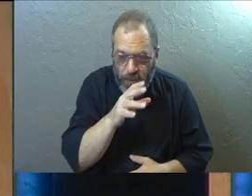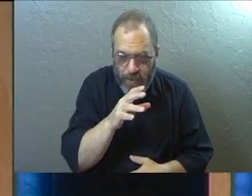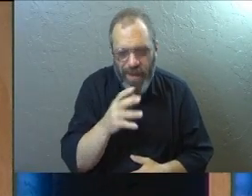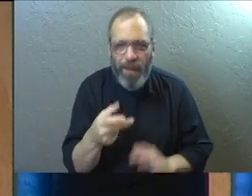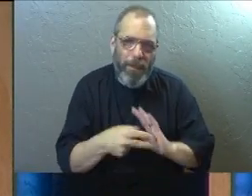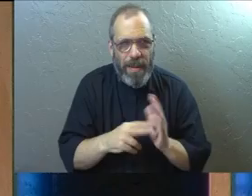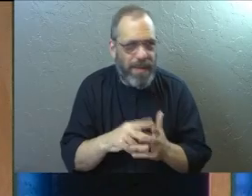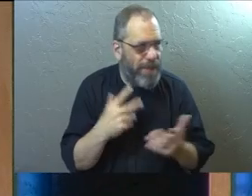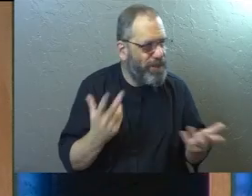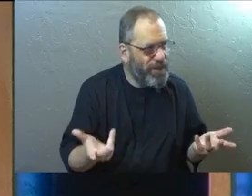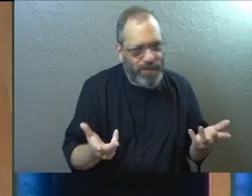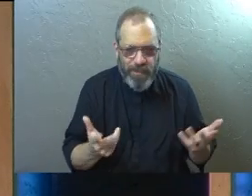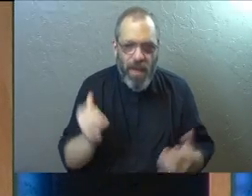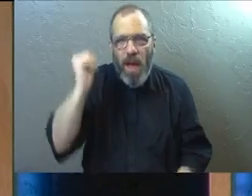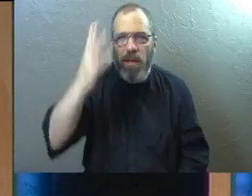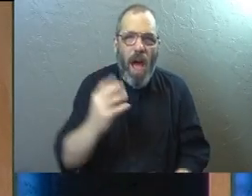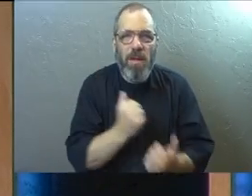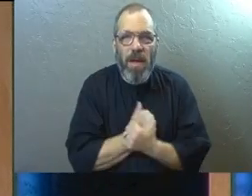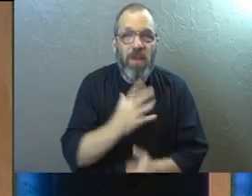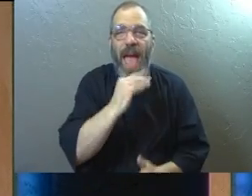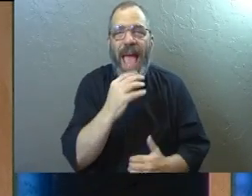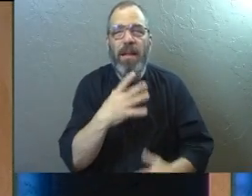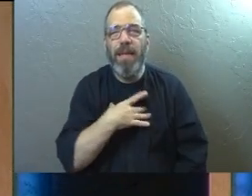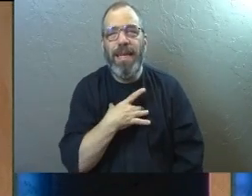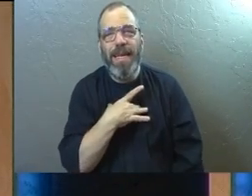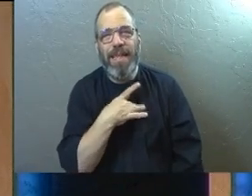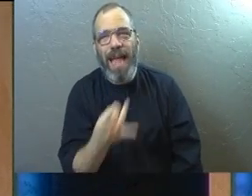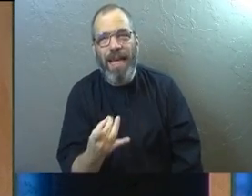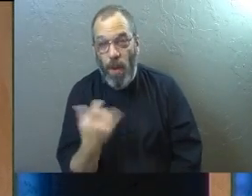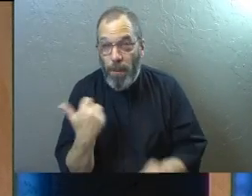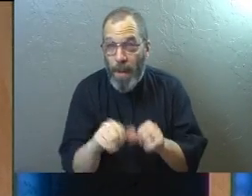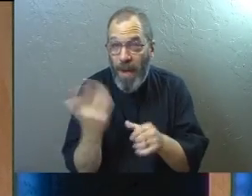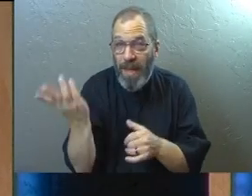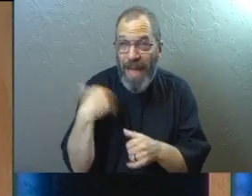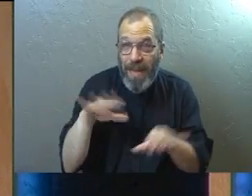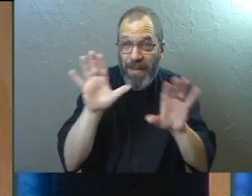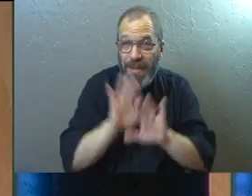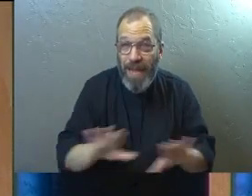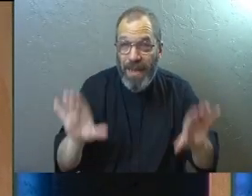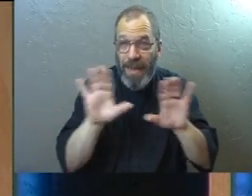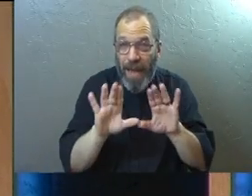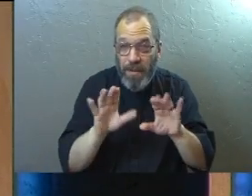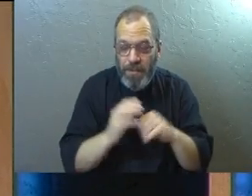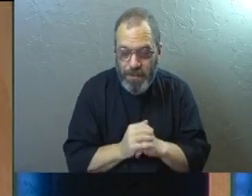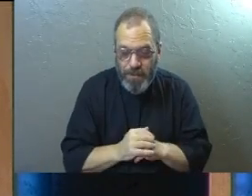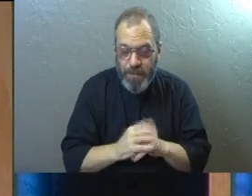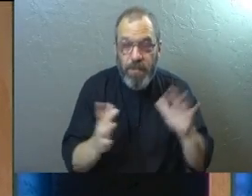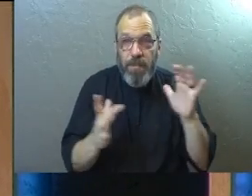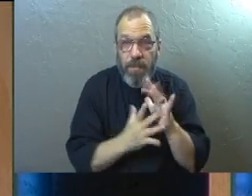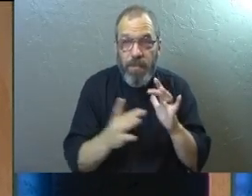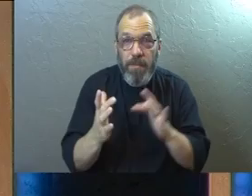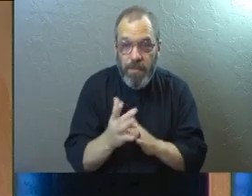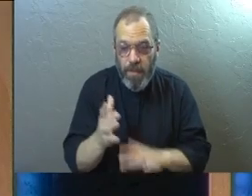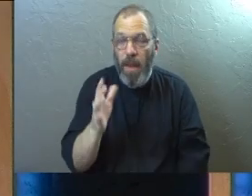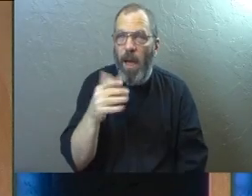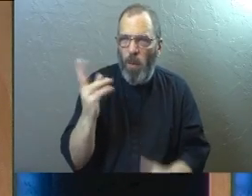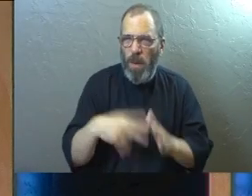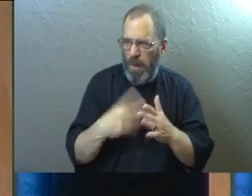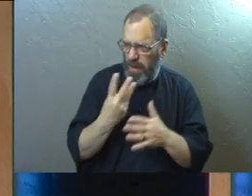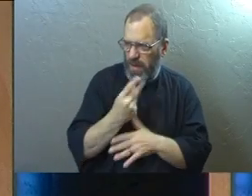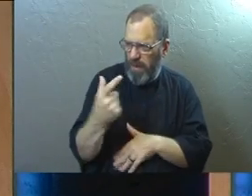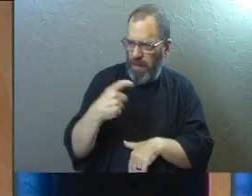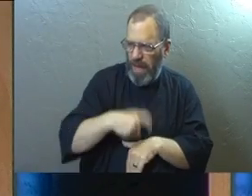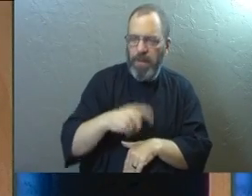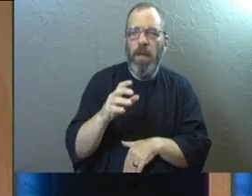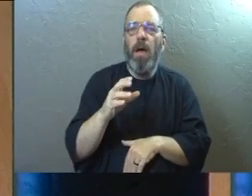which is just his way of saying, God loves you and he likes you. Like we talked about in the last series. Jesus had said, we read this